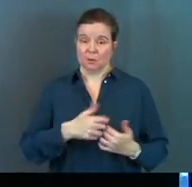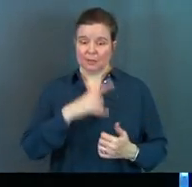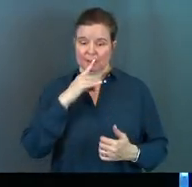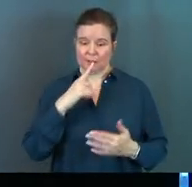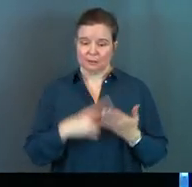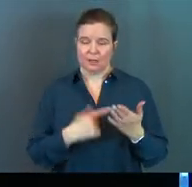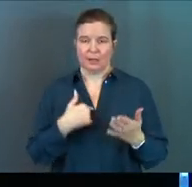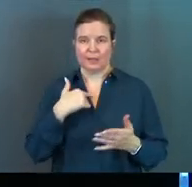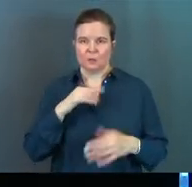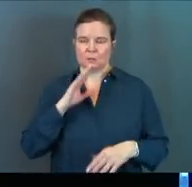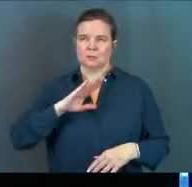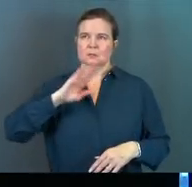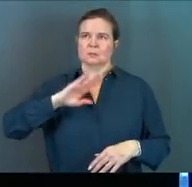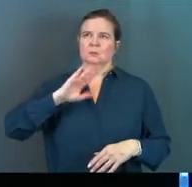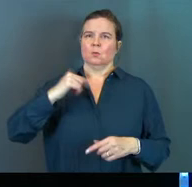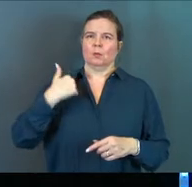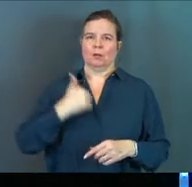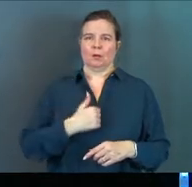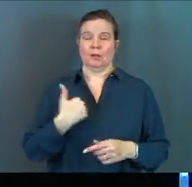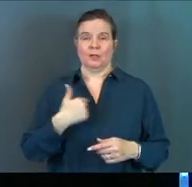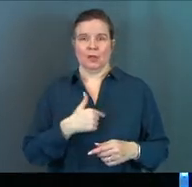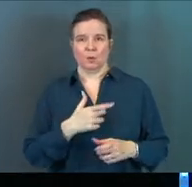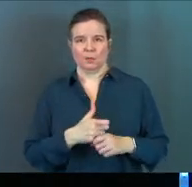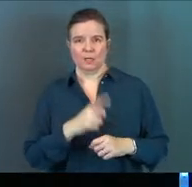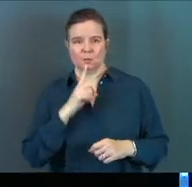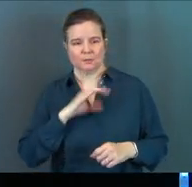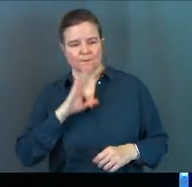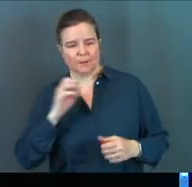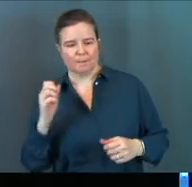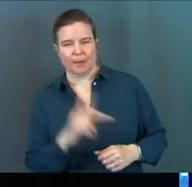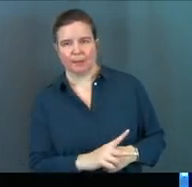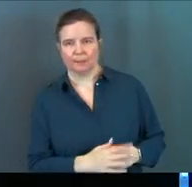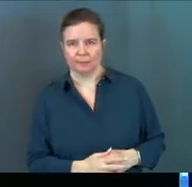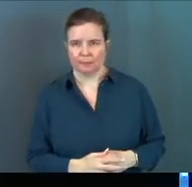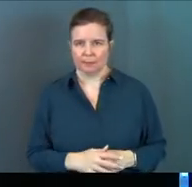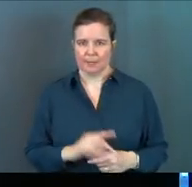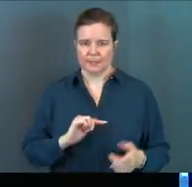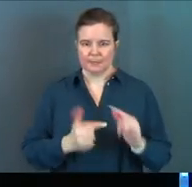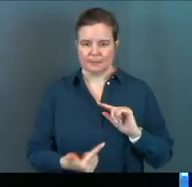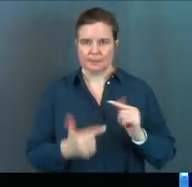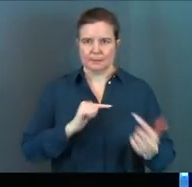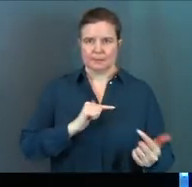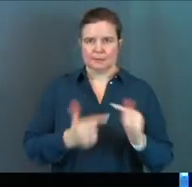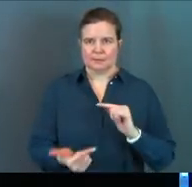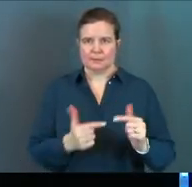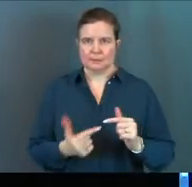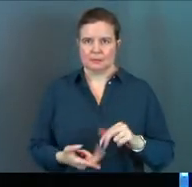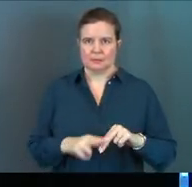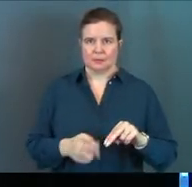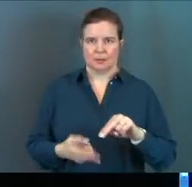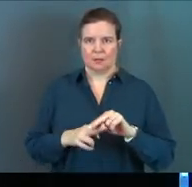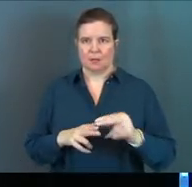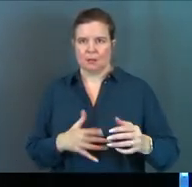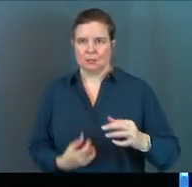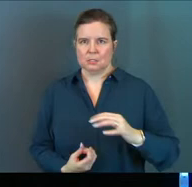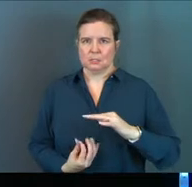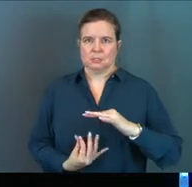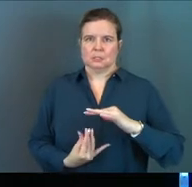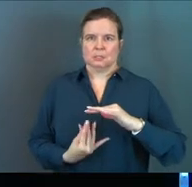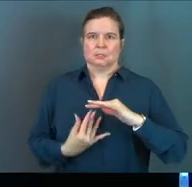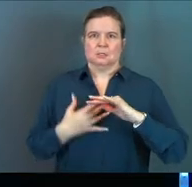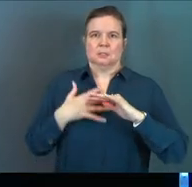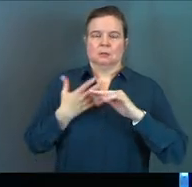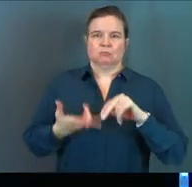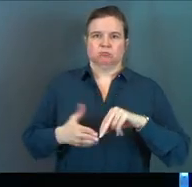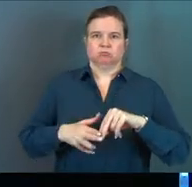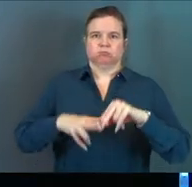they'll get frustrated with us, and then we'll get extra frustrated with them, and then they get extra frustrated with us. And how did the volume get to